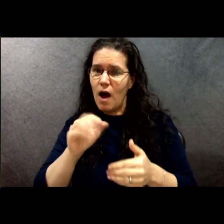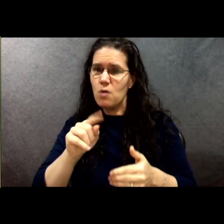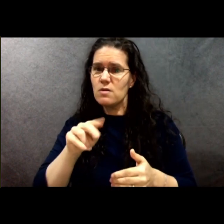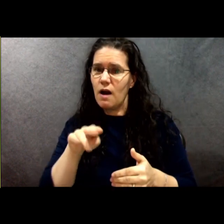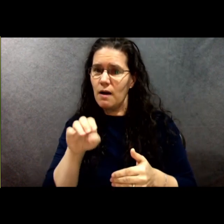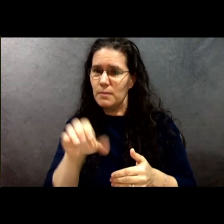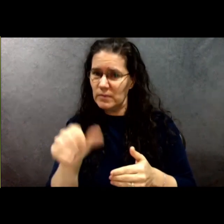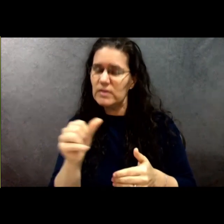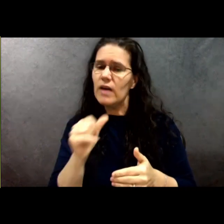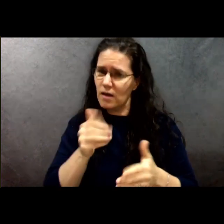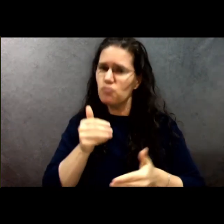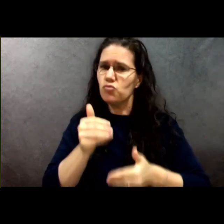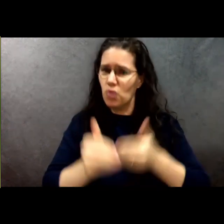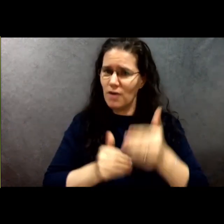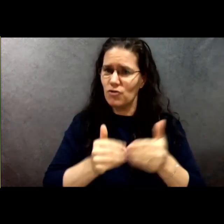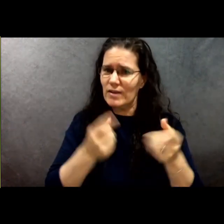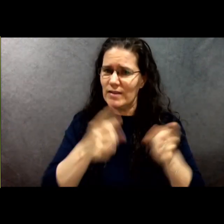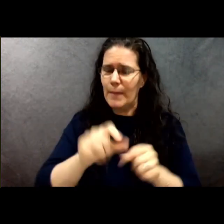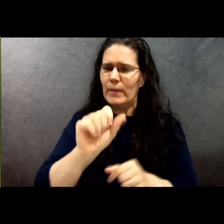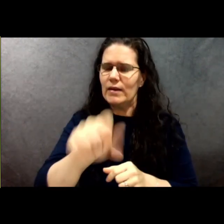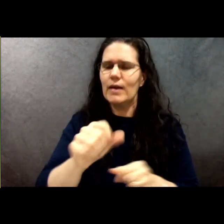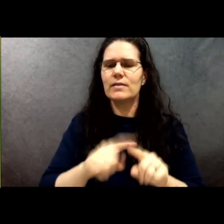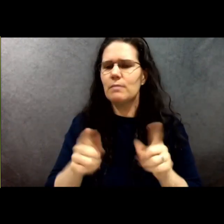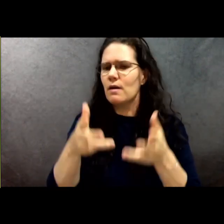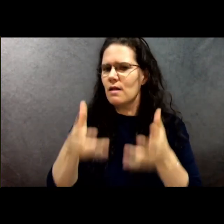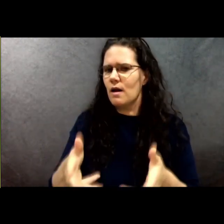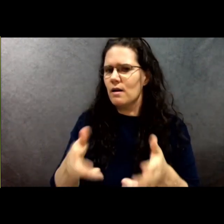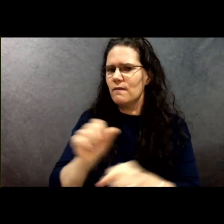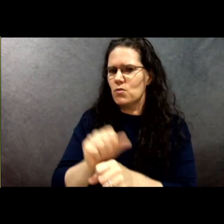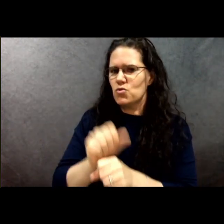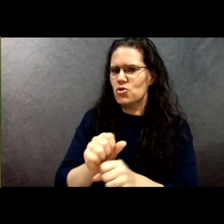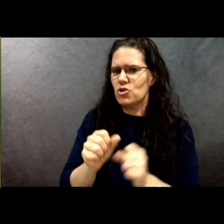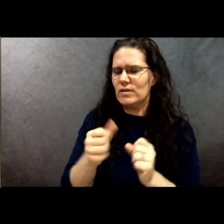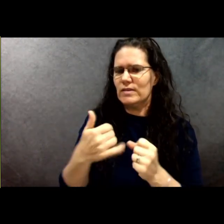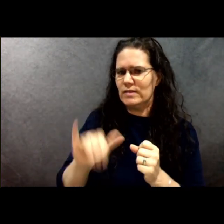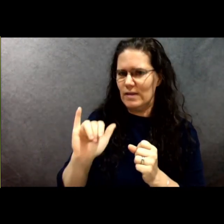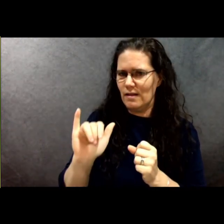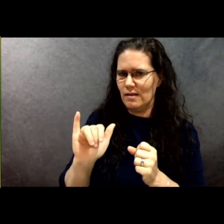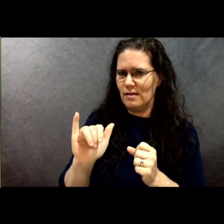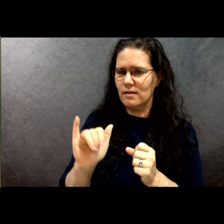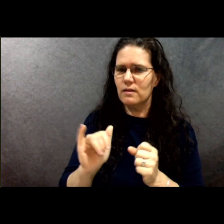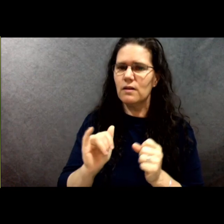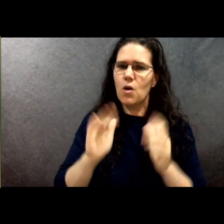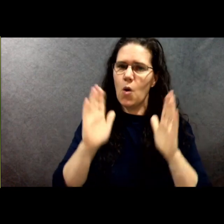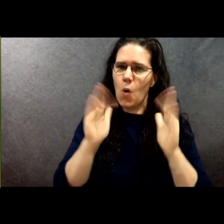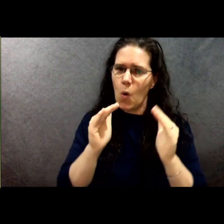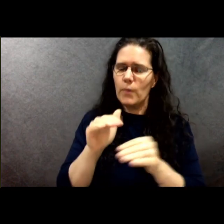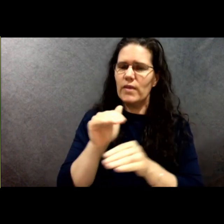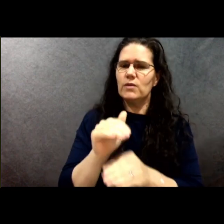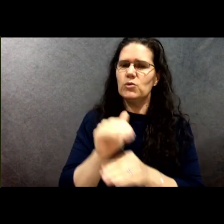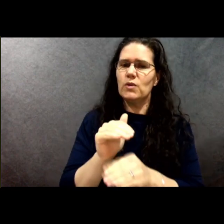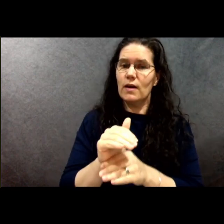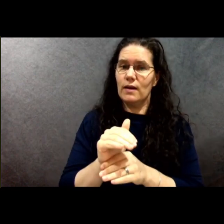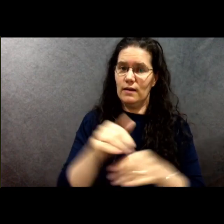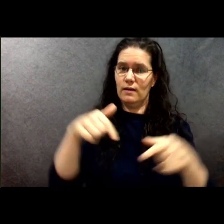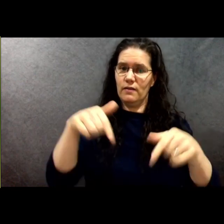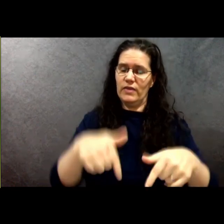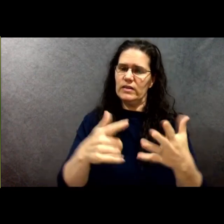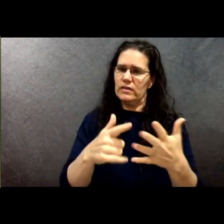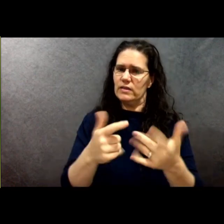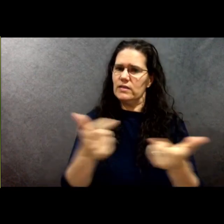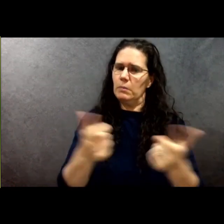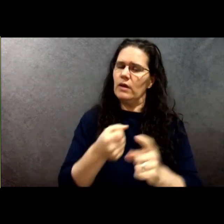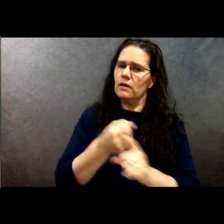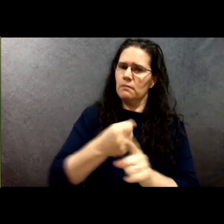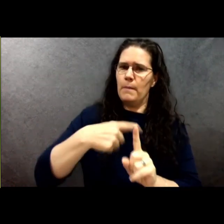work to do. And it's our hope that tonight is a significant part of that work, particularly